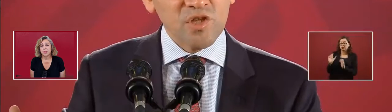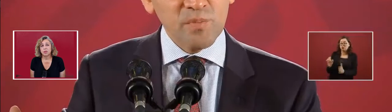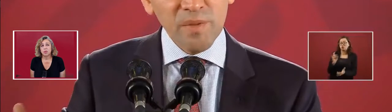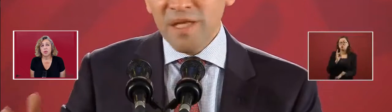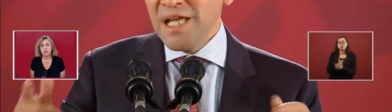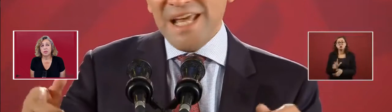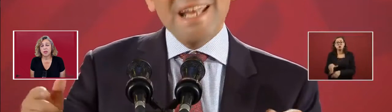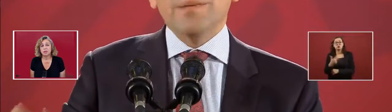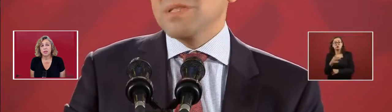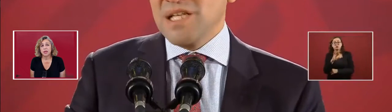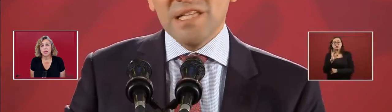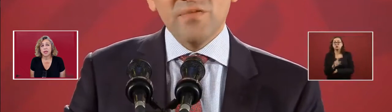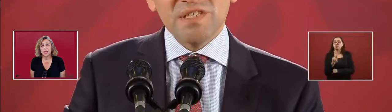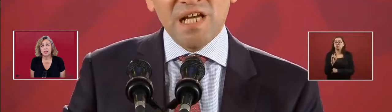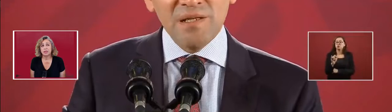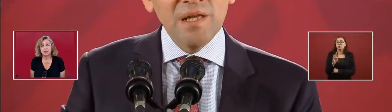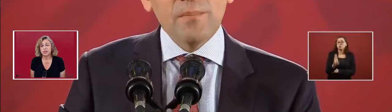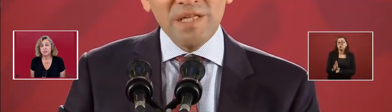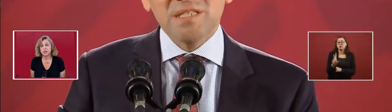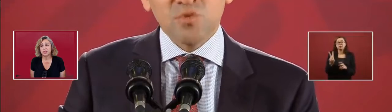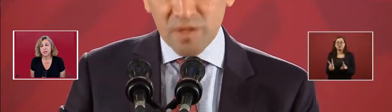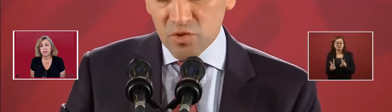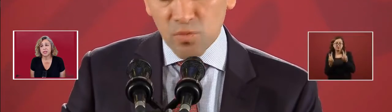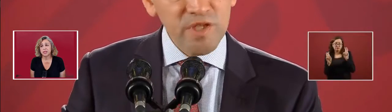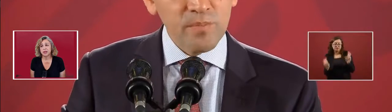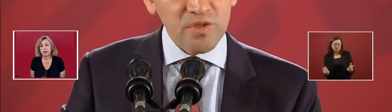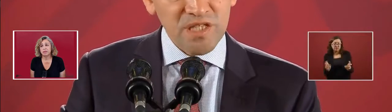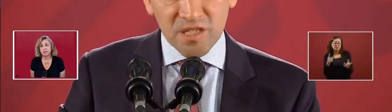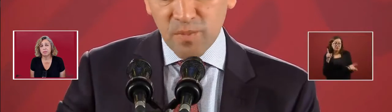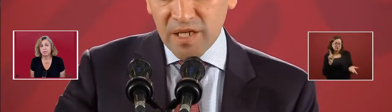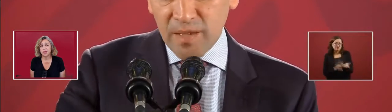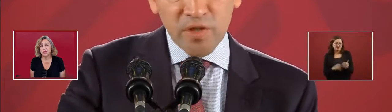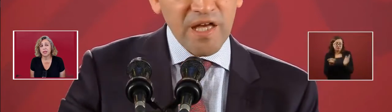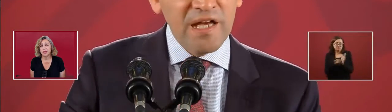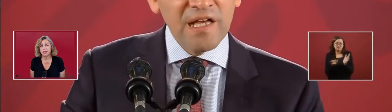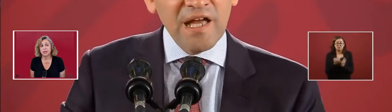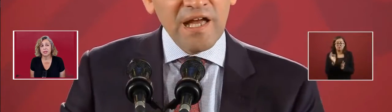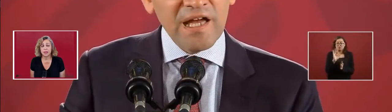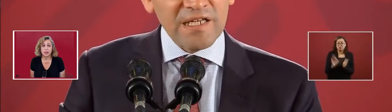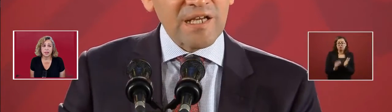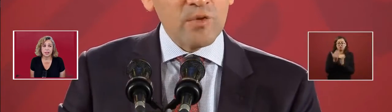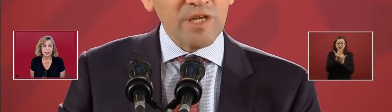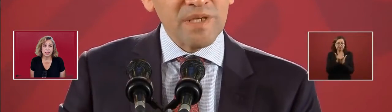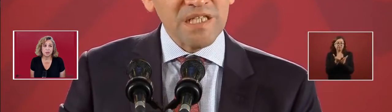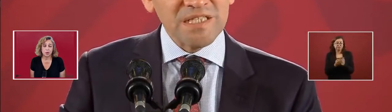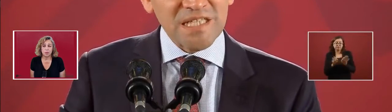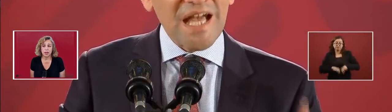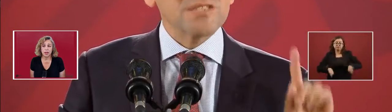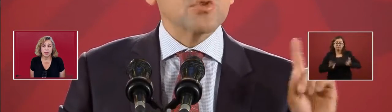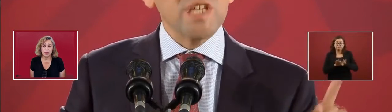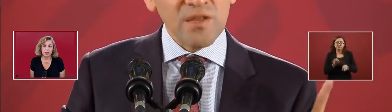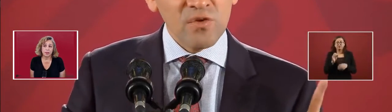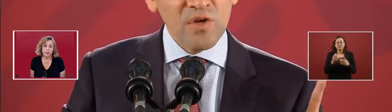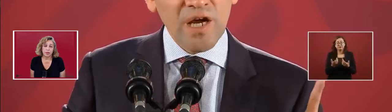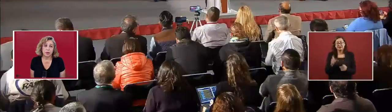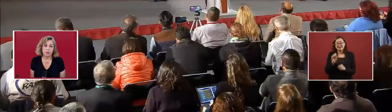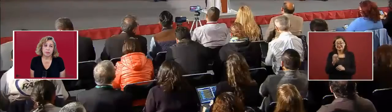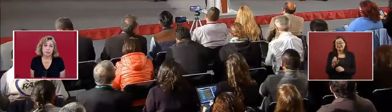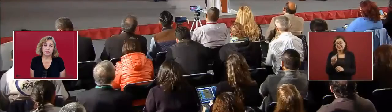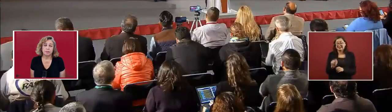So, they only get 13% of the money that taxes were being...